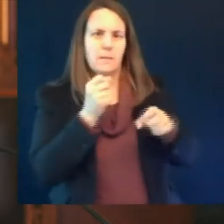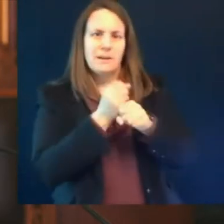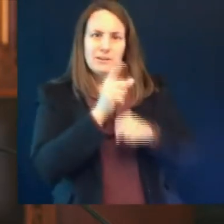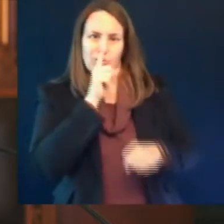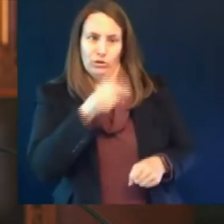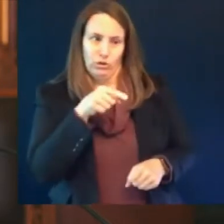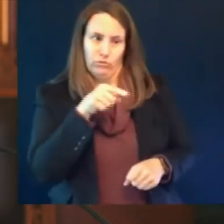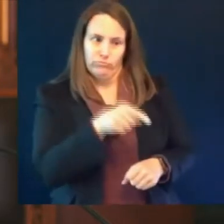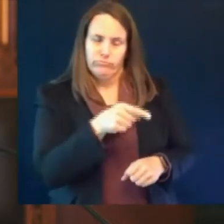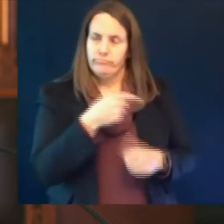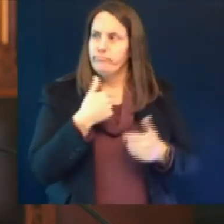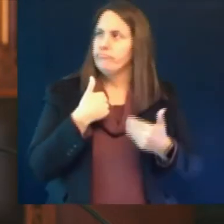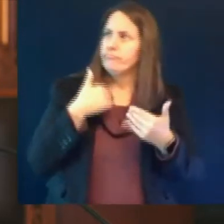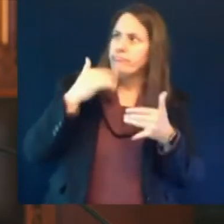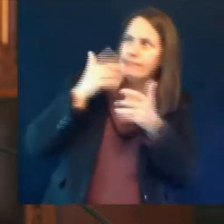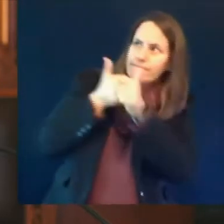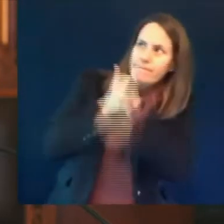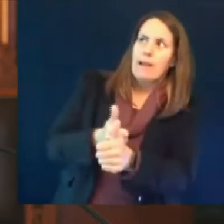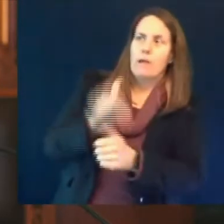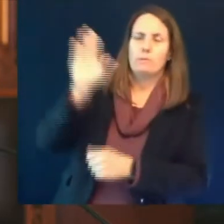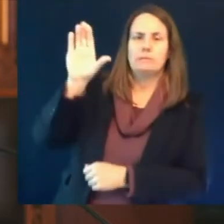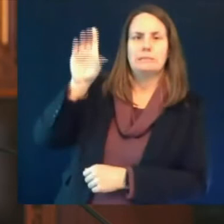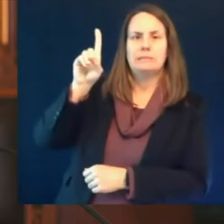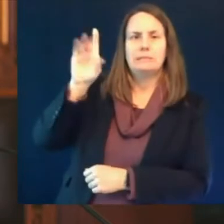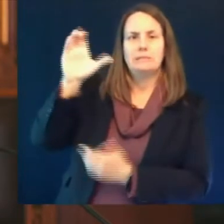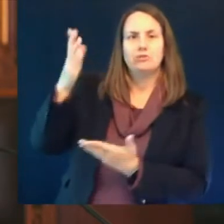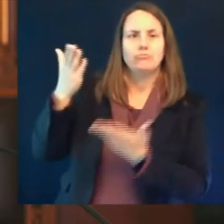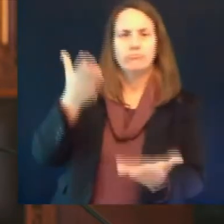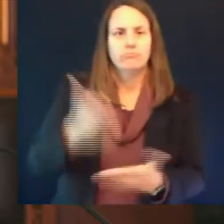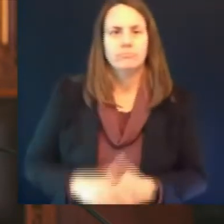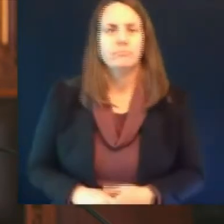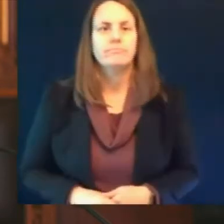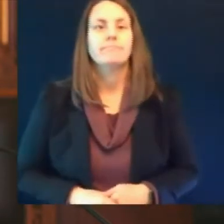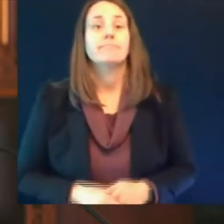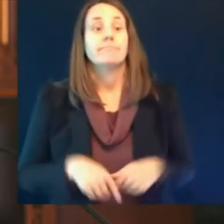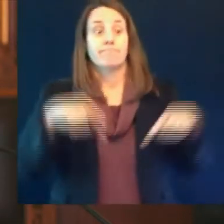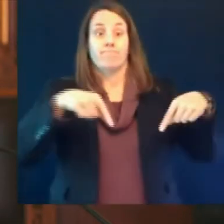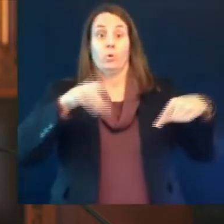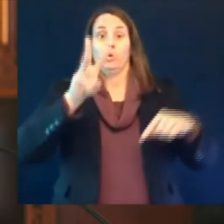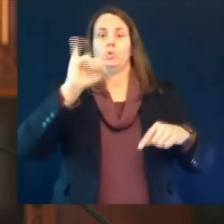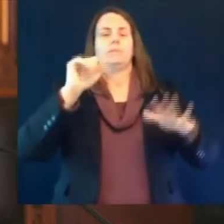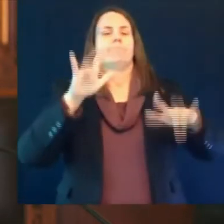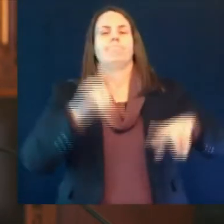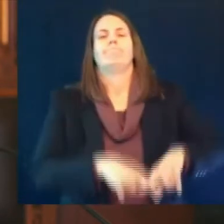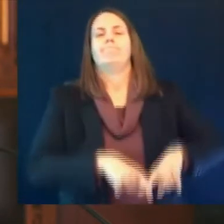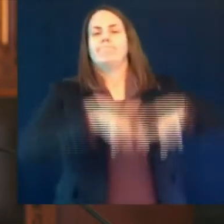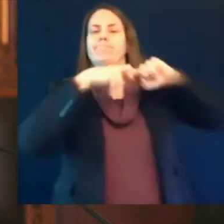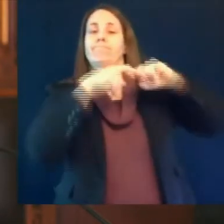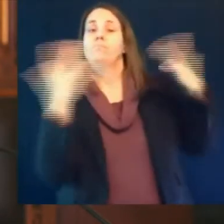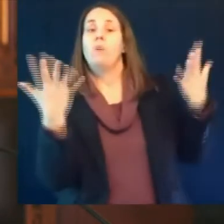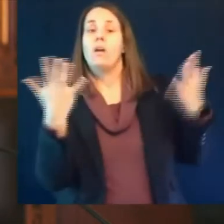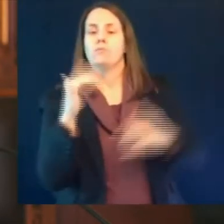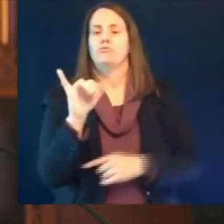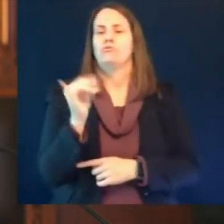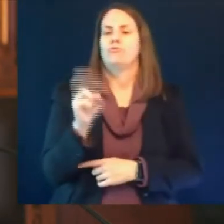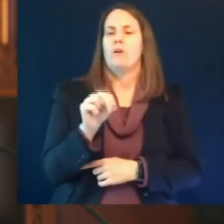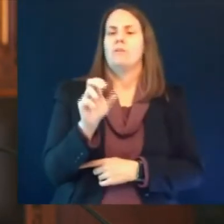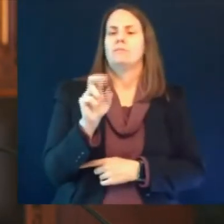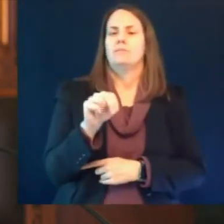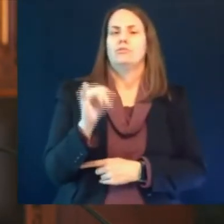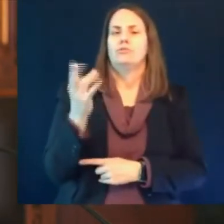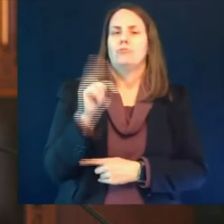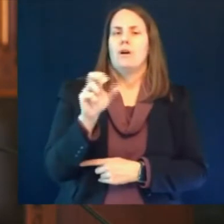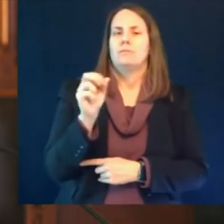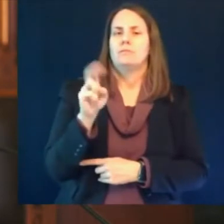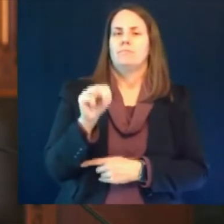vaccine rollout we have paused the use of johnson and johnson vaccine in wisconsin it is